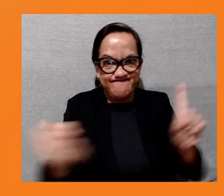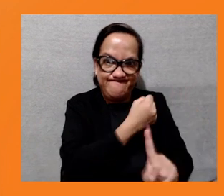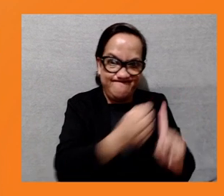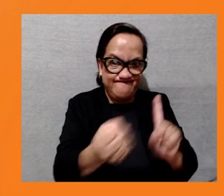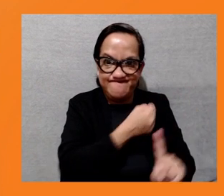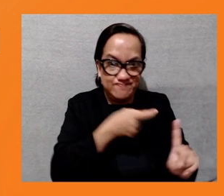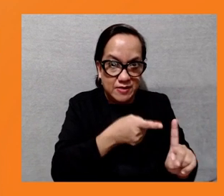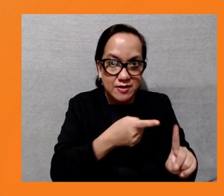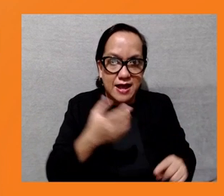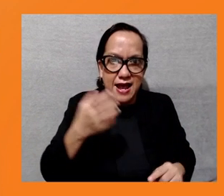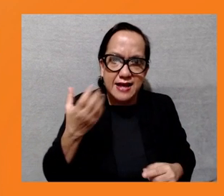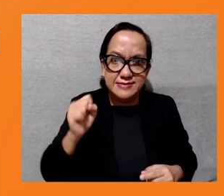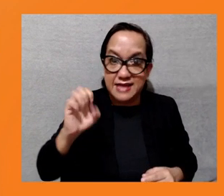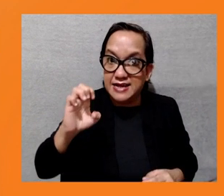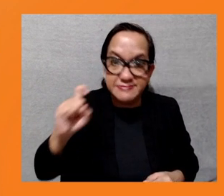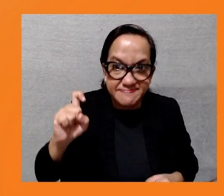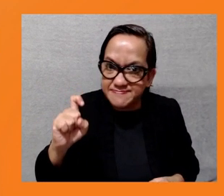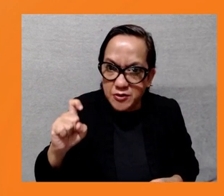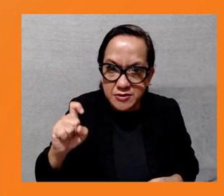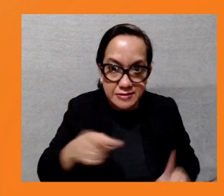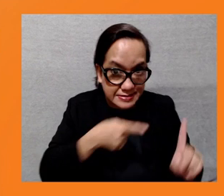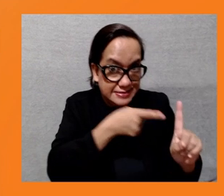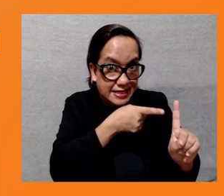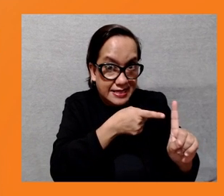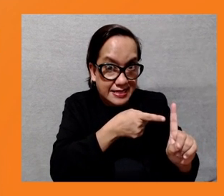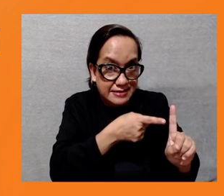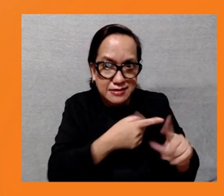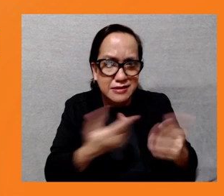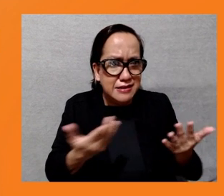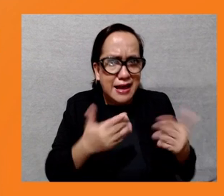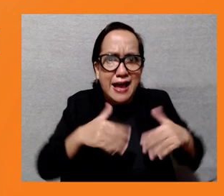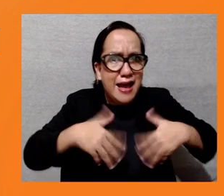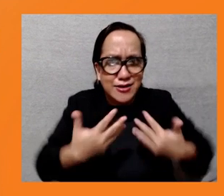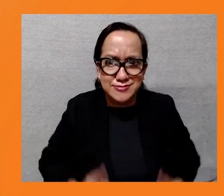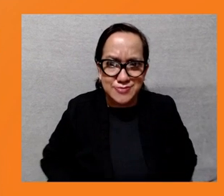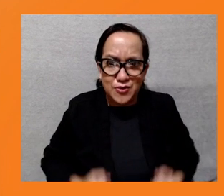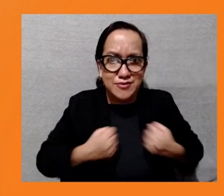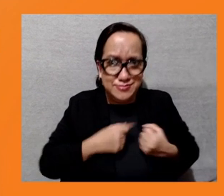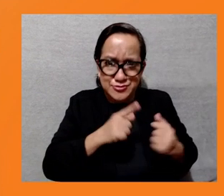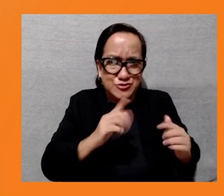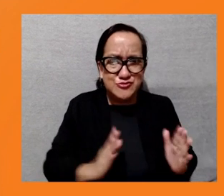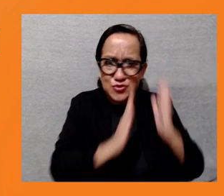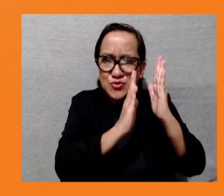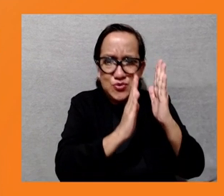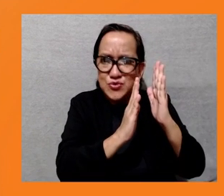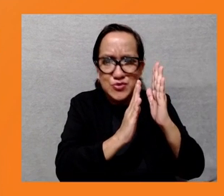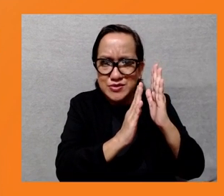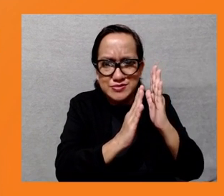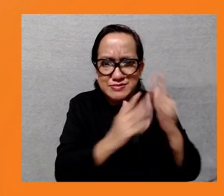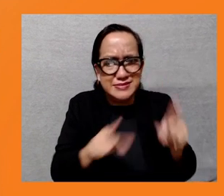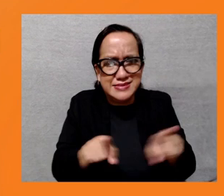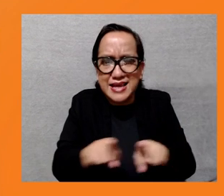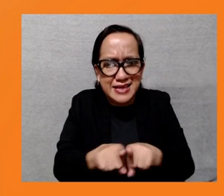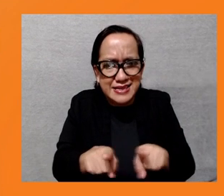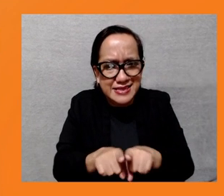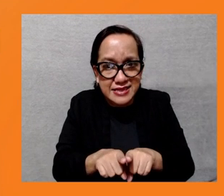approach. Also grievance-redress mechanisms for workers. But we do need to look at how we can have different tiers within that so that